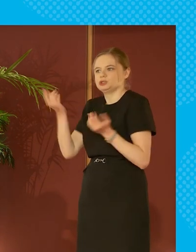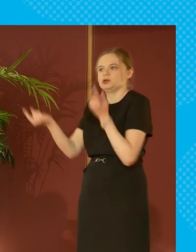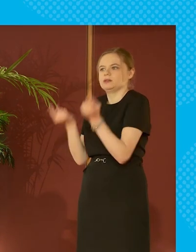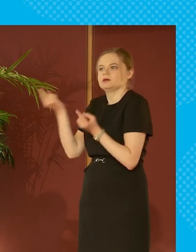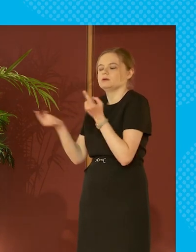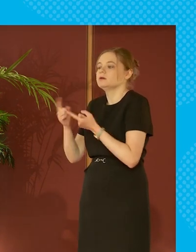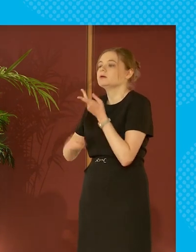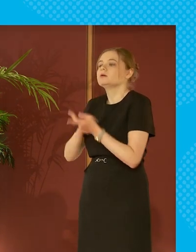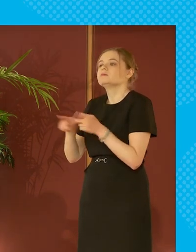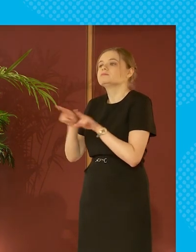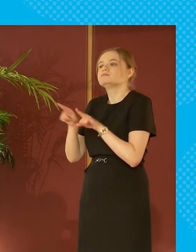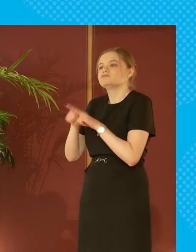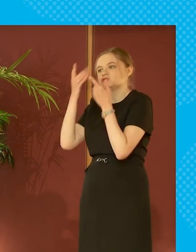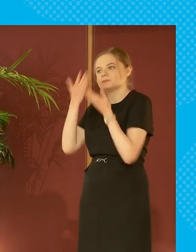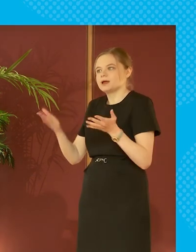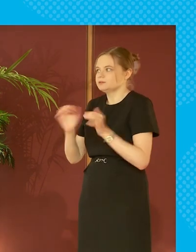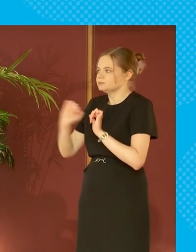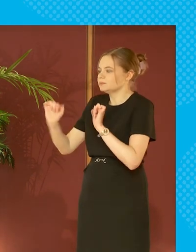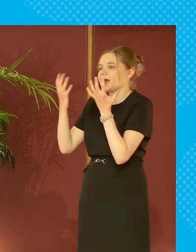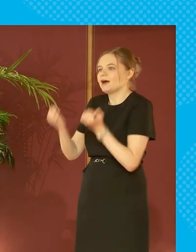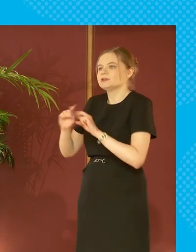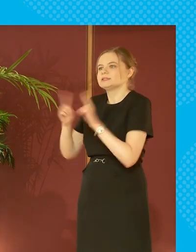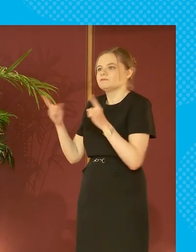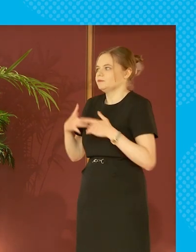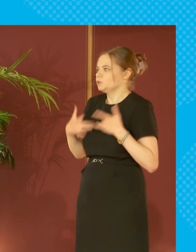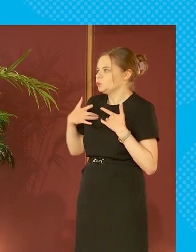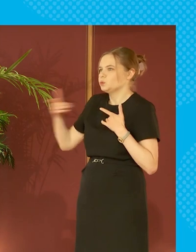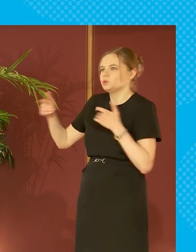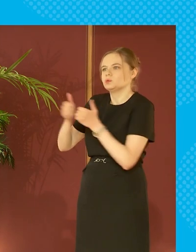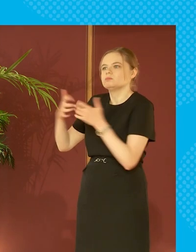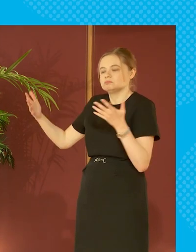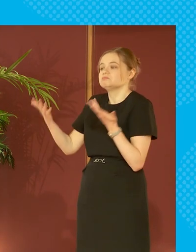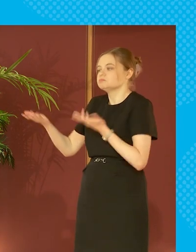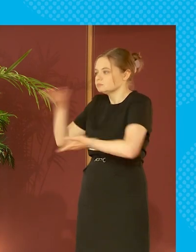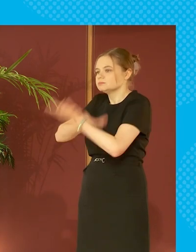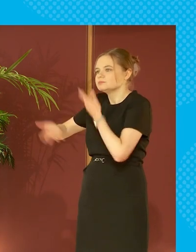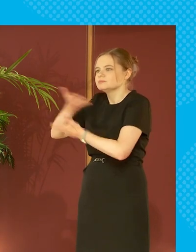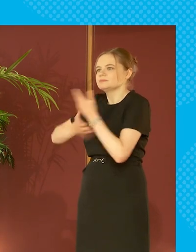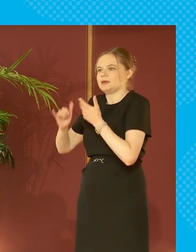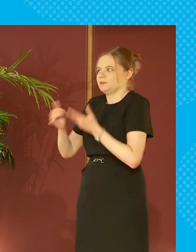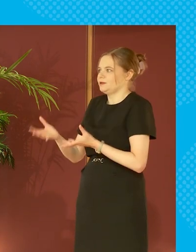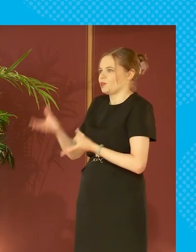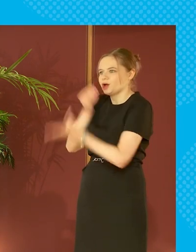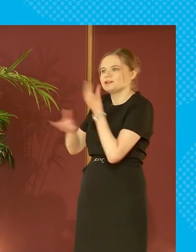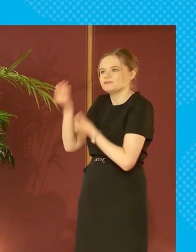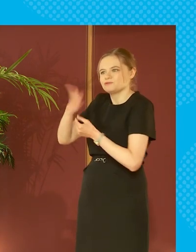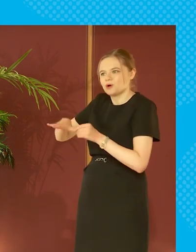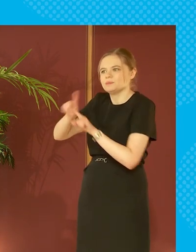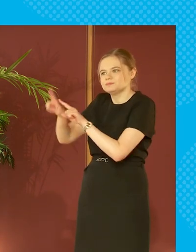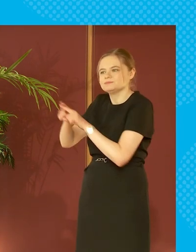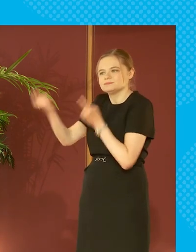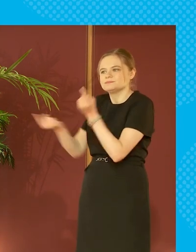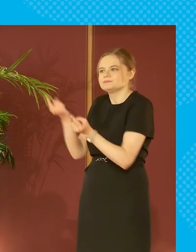we respect those differences of opinion and listen, listen to them and who knows maybe even learn a thing or two.